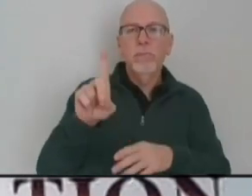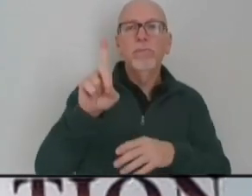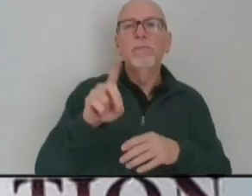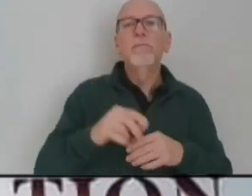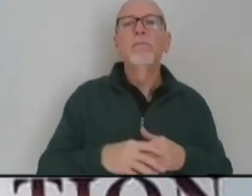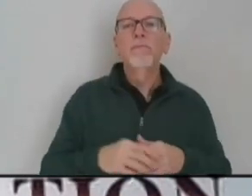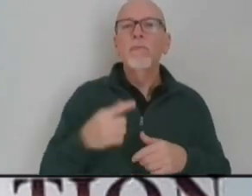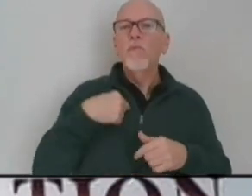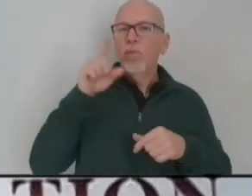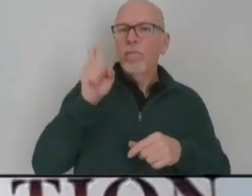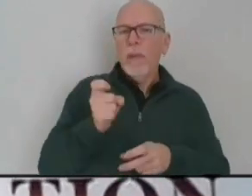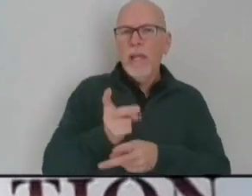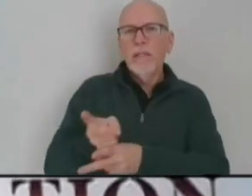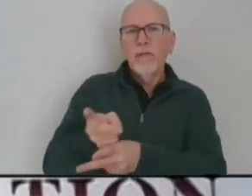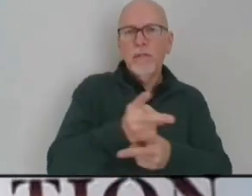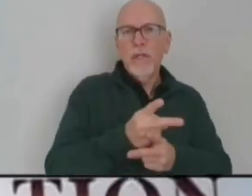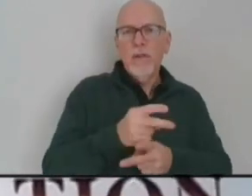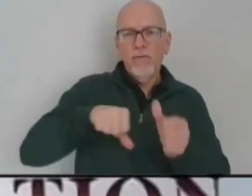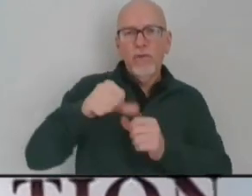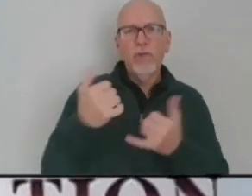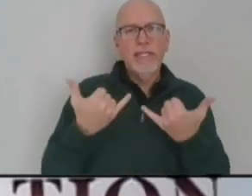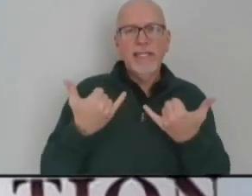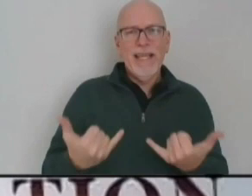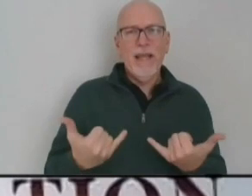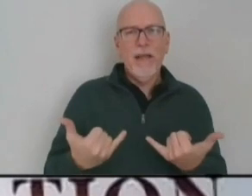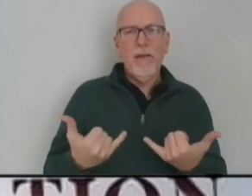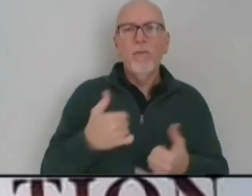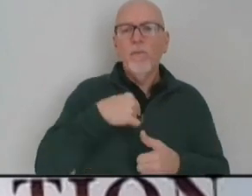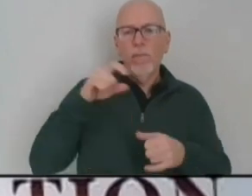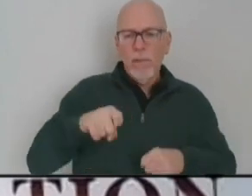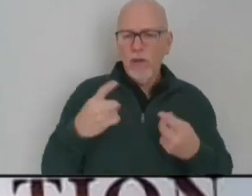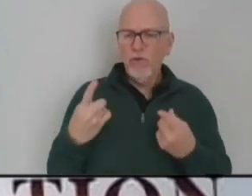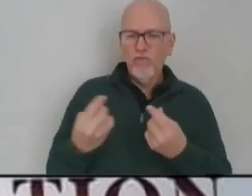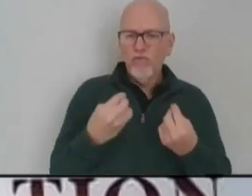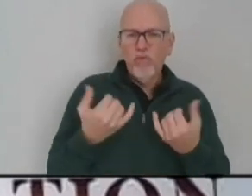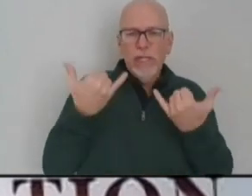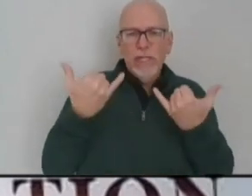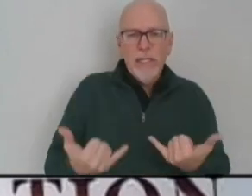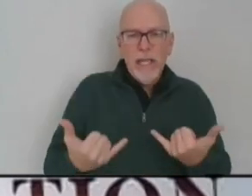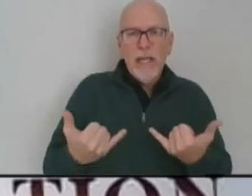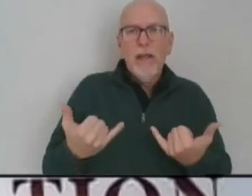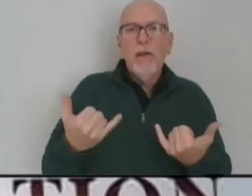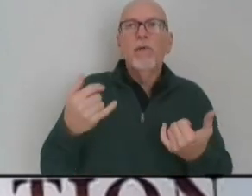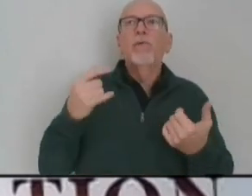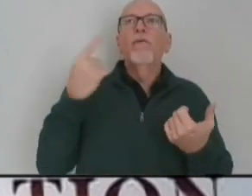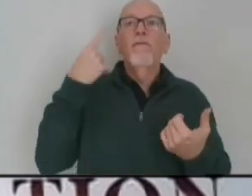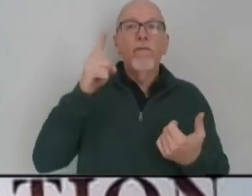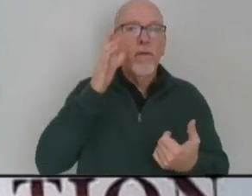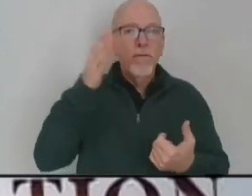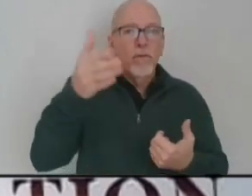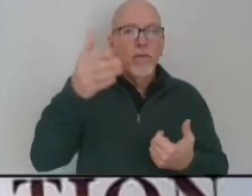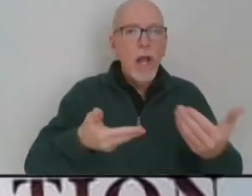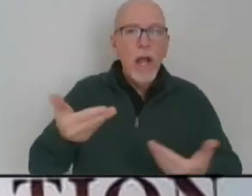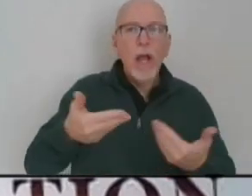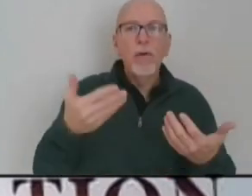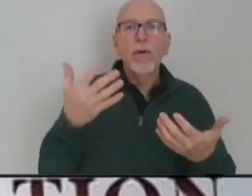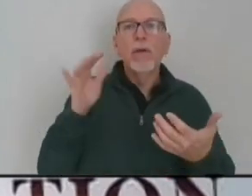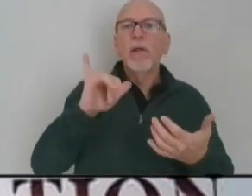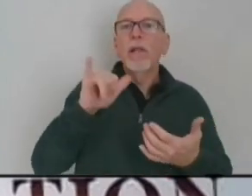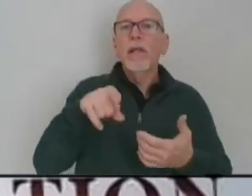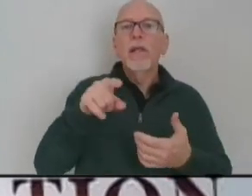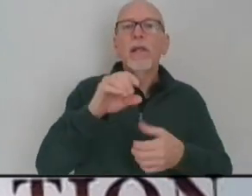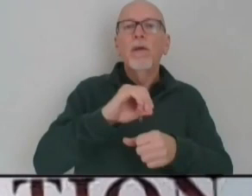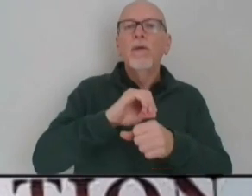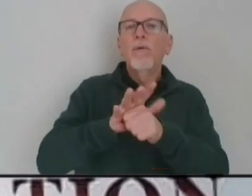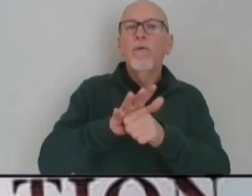look after each other now and enact policies that will spur investment and hiring, like passing a comprehensive COVID